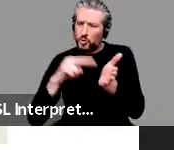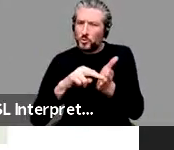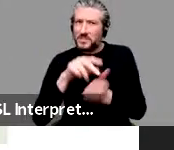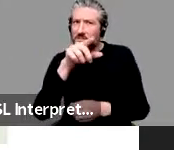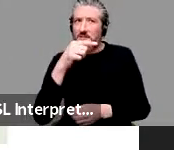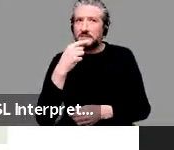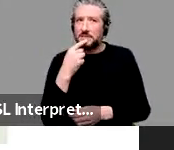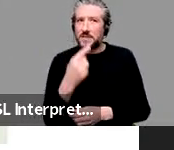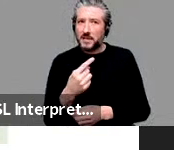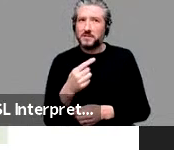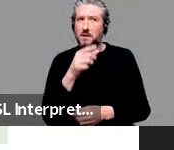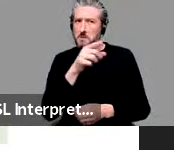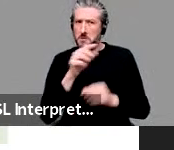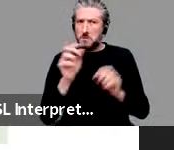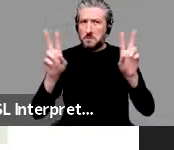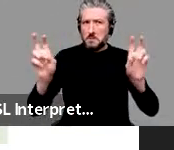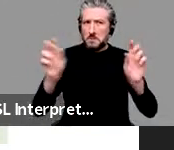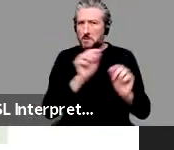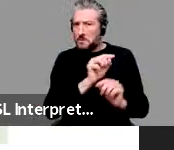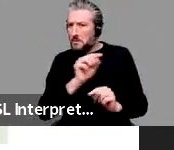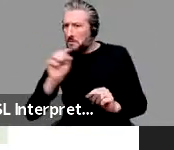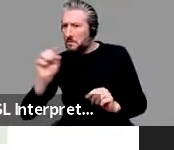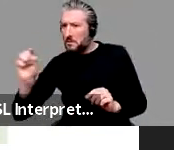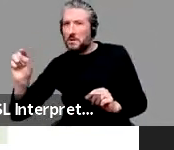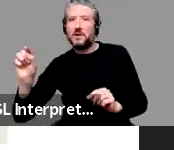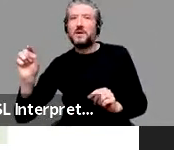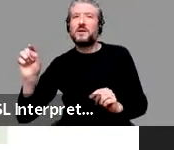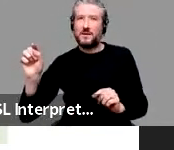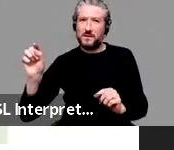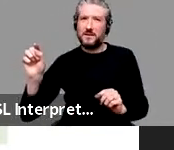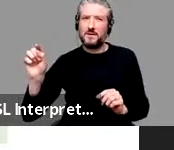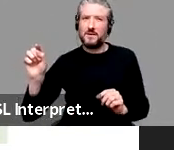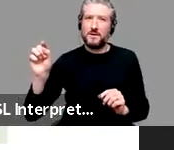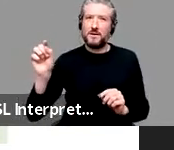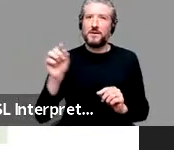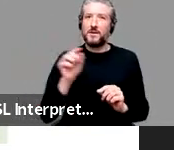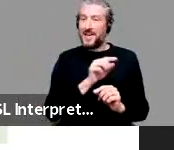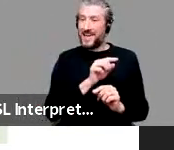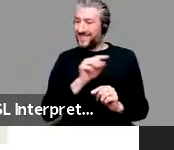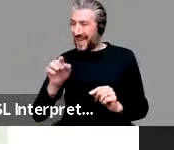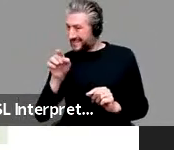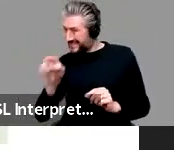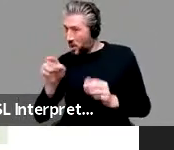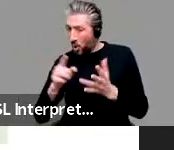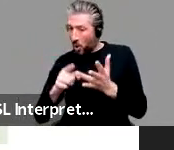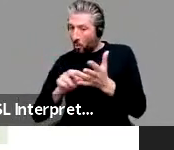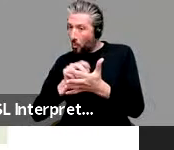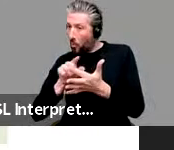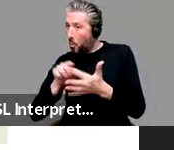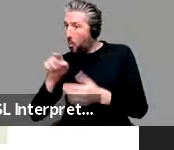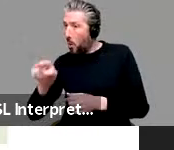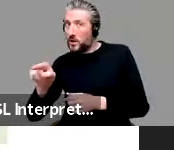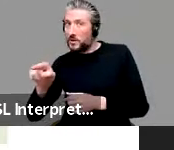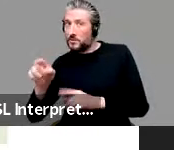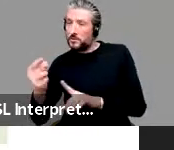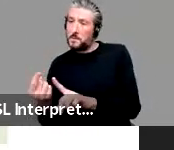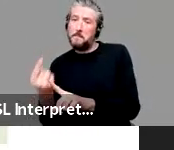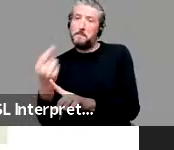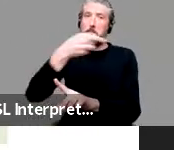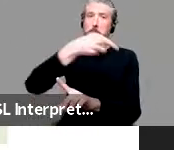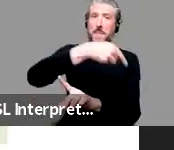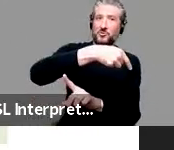the posts of cats, like the one above. This one here, the anaphoric one refers back to posts of cats.